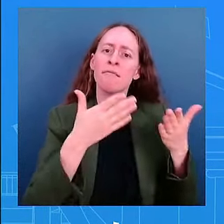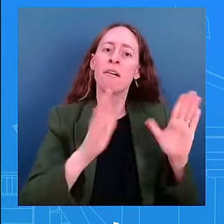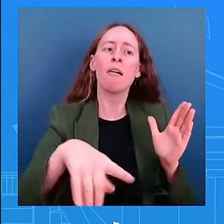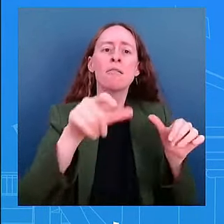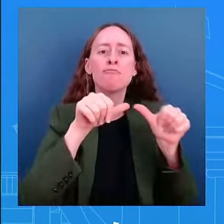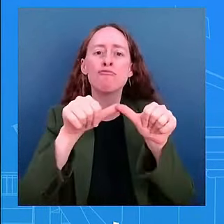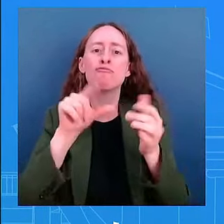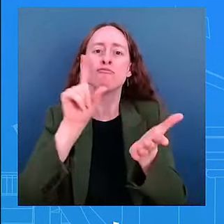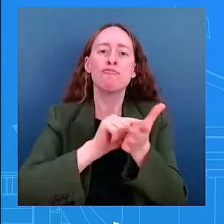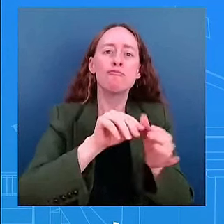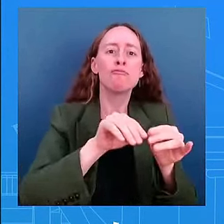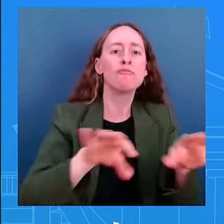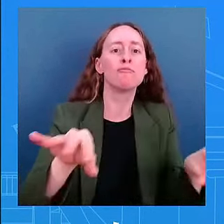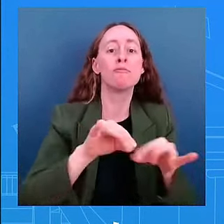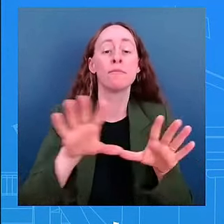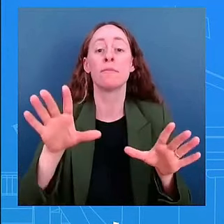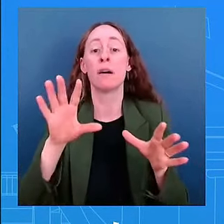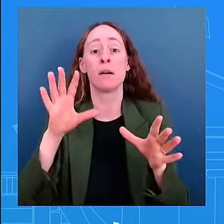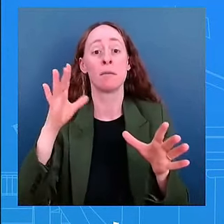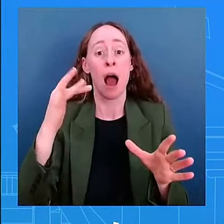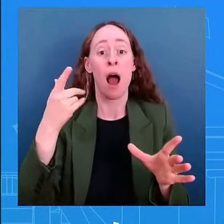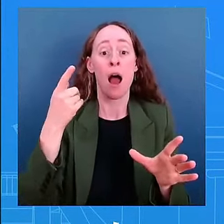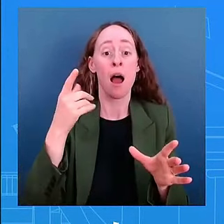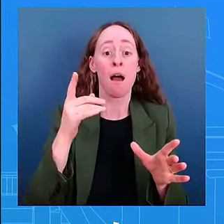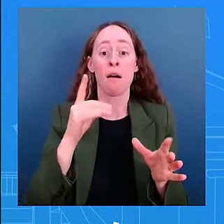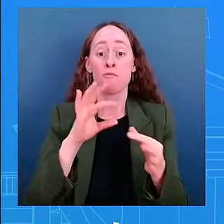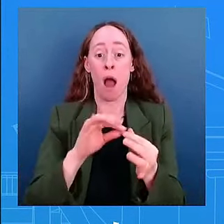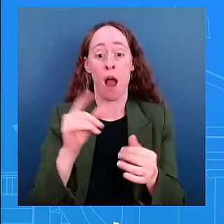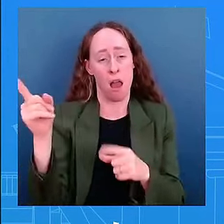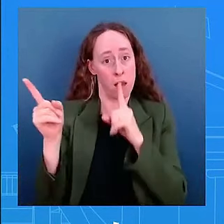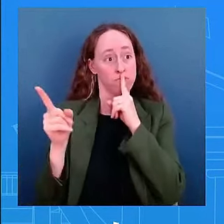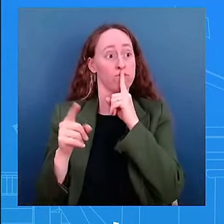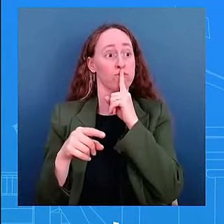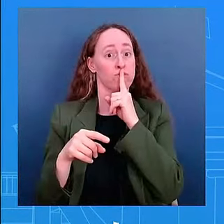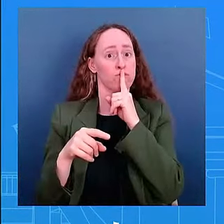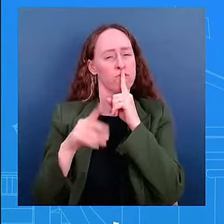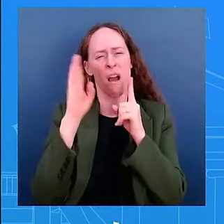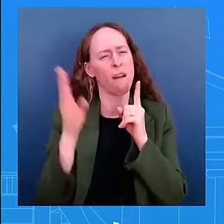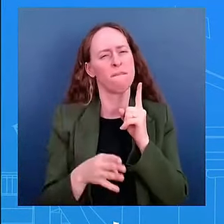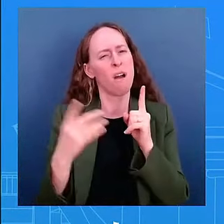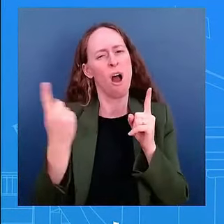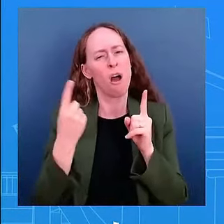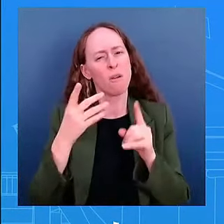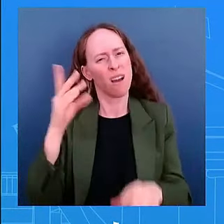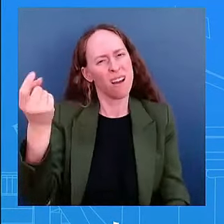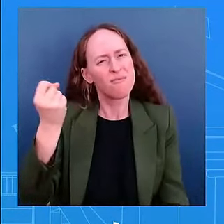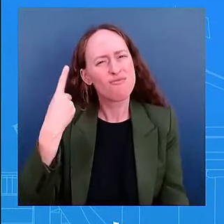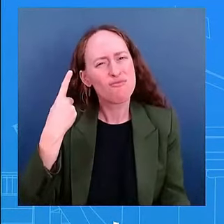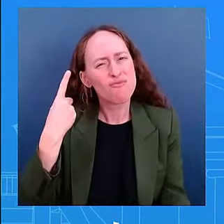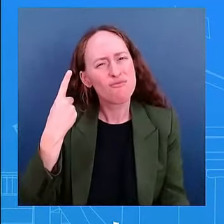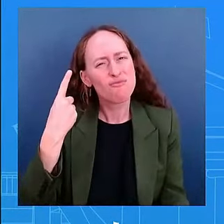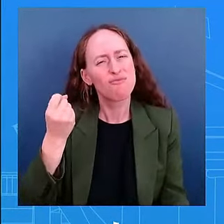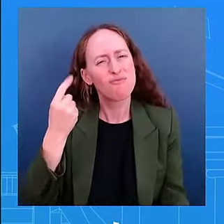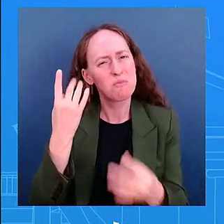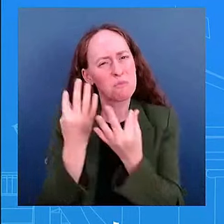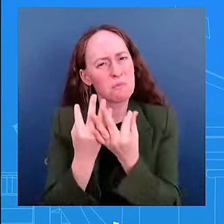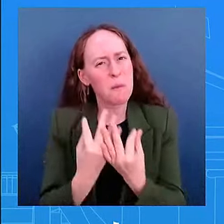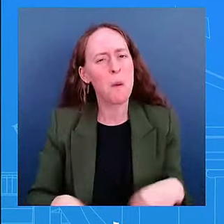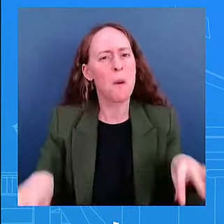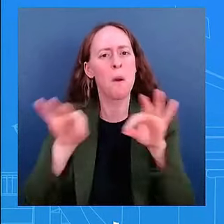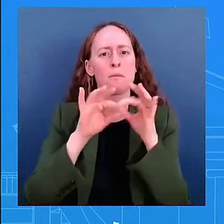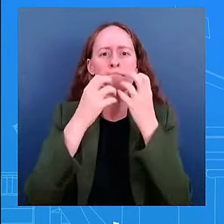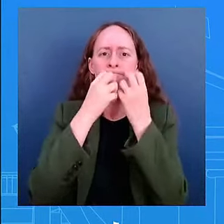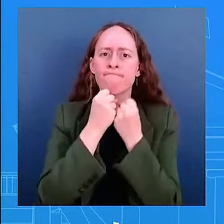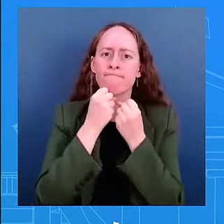particular relationship but he understands he understands the importance the importance of the freedom of the press it is important to